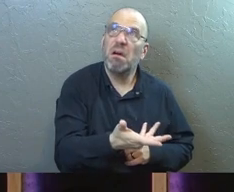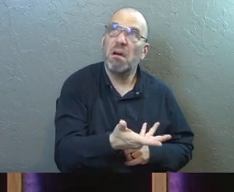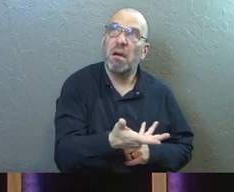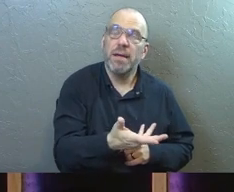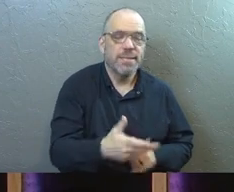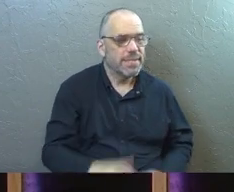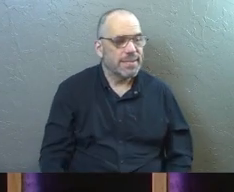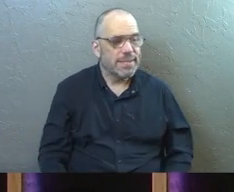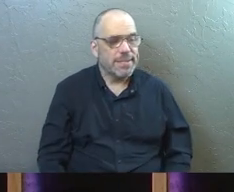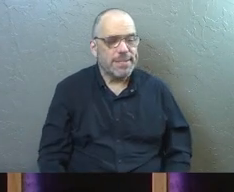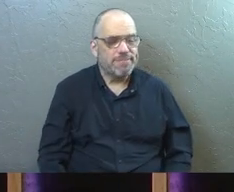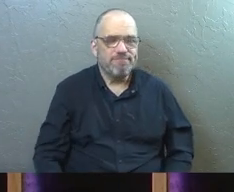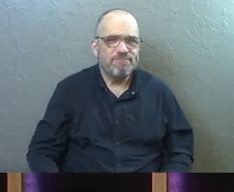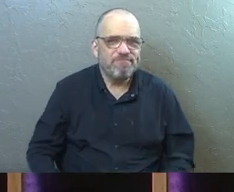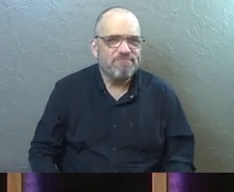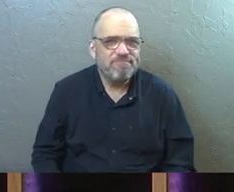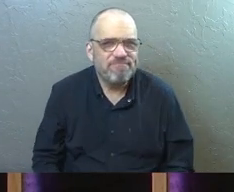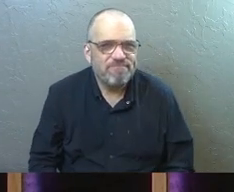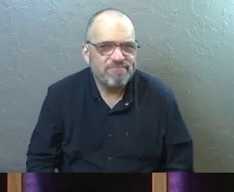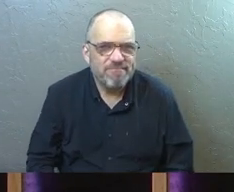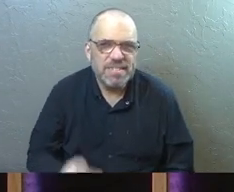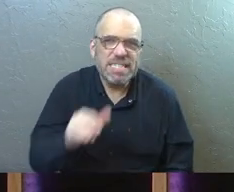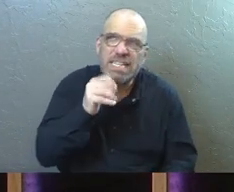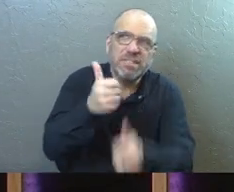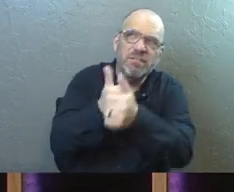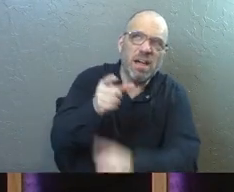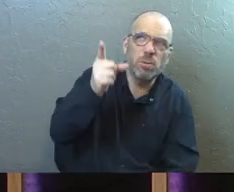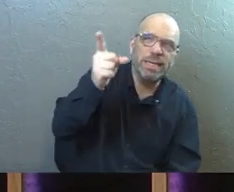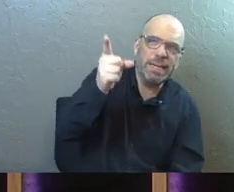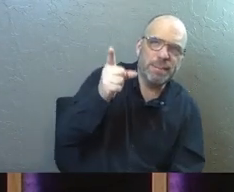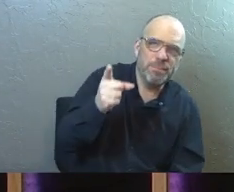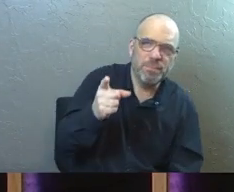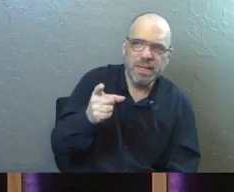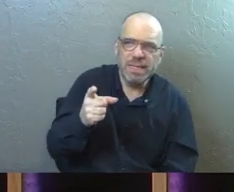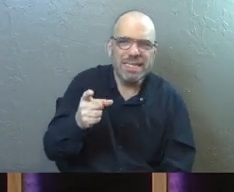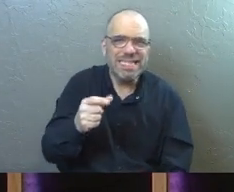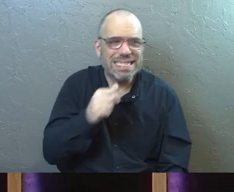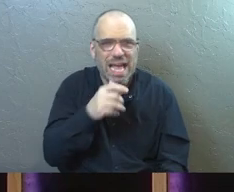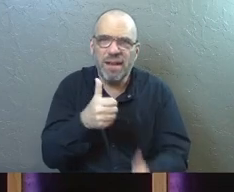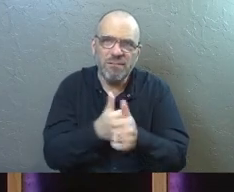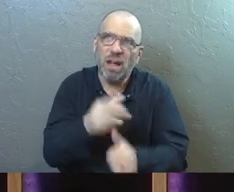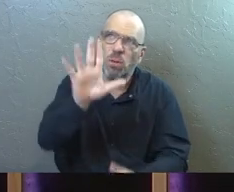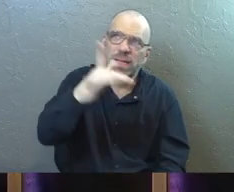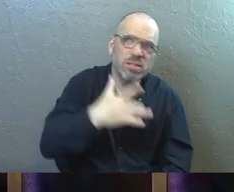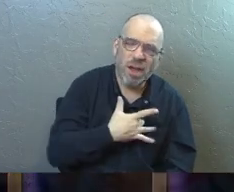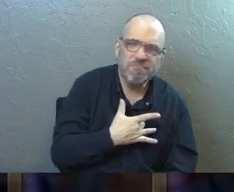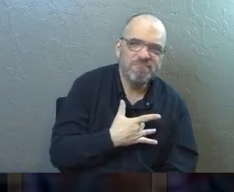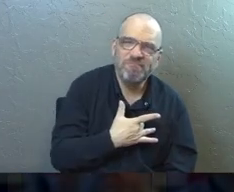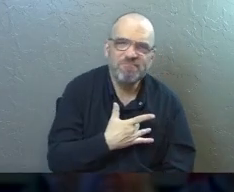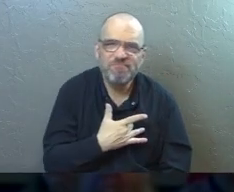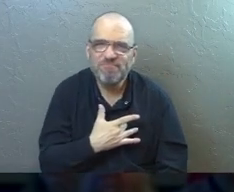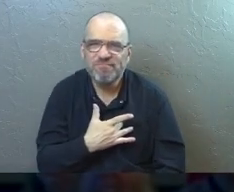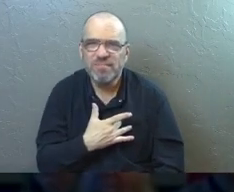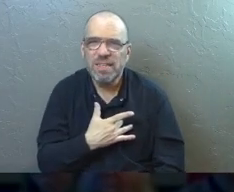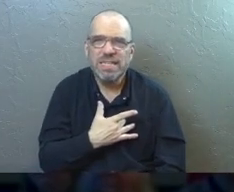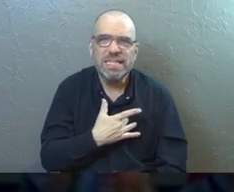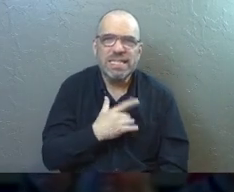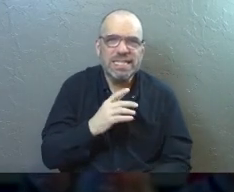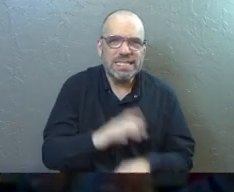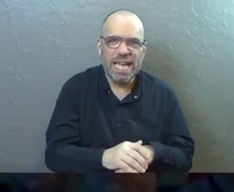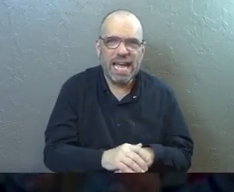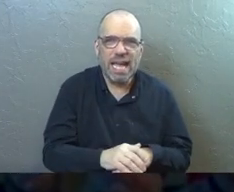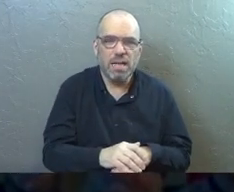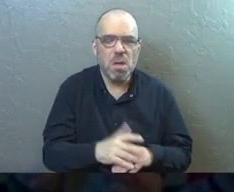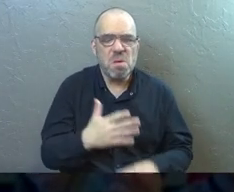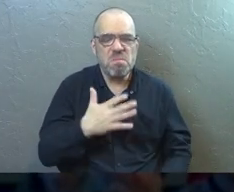And so he doesn't, he doesn't do it God's way. And he doesn't do it with God's heart. And in the moment he